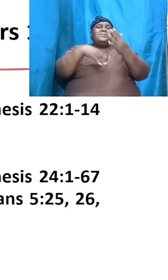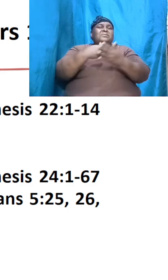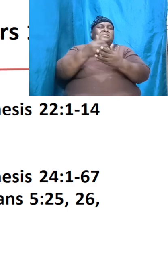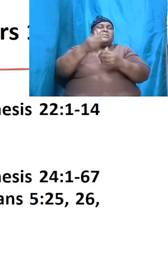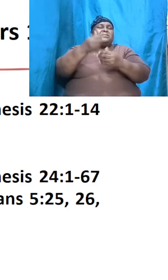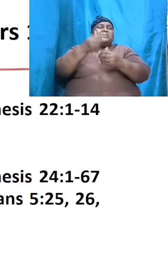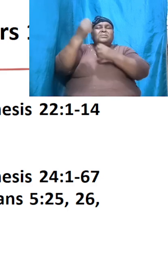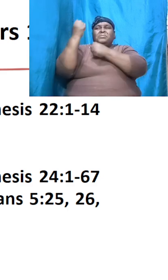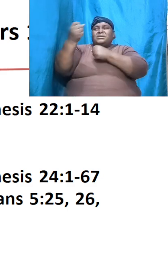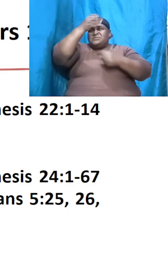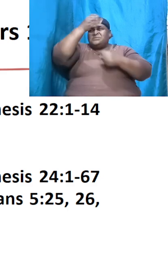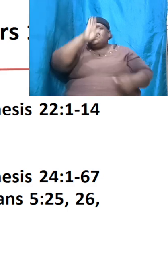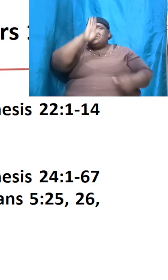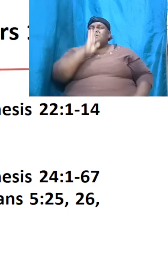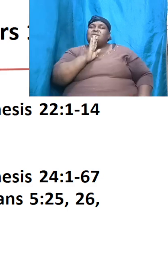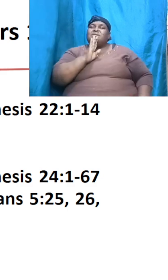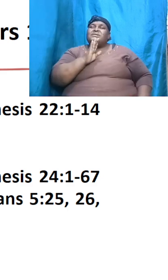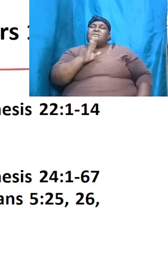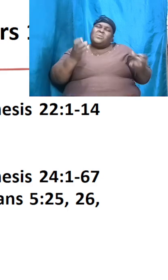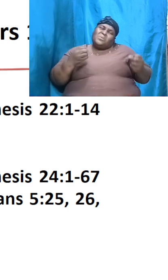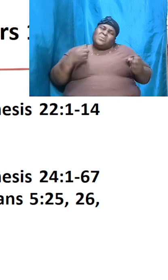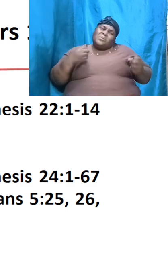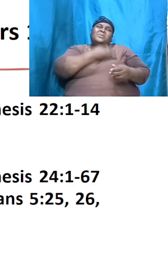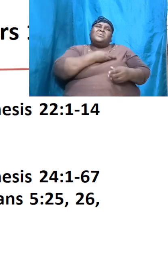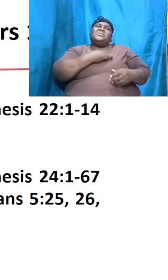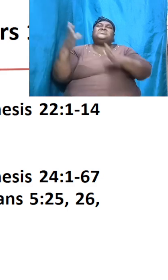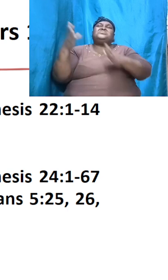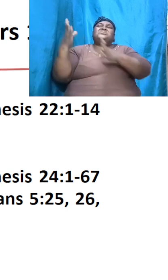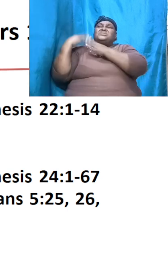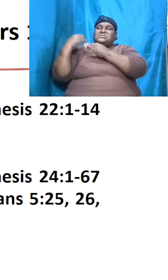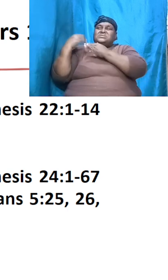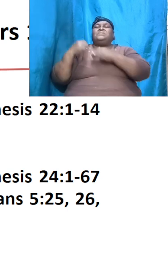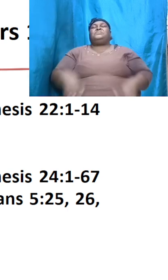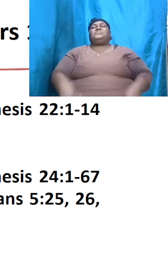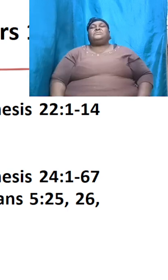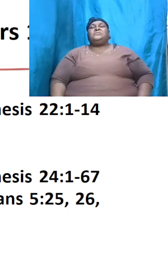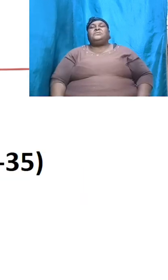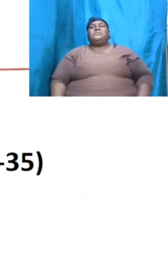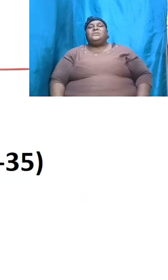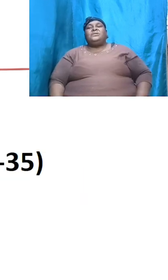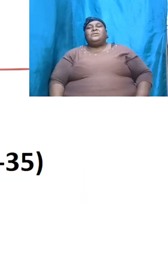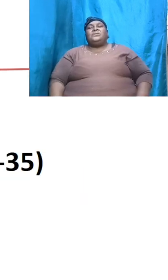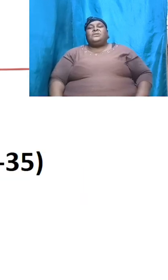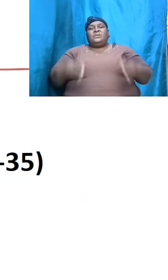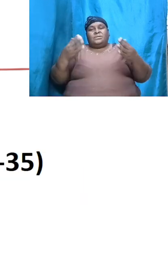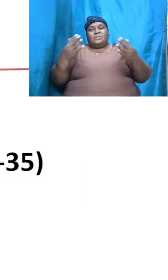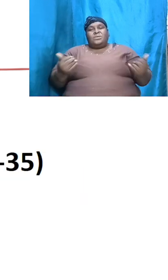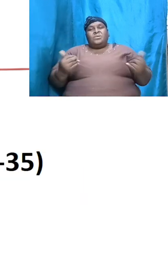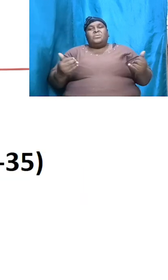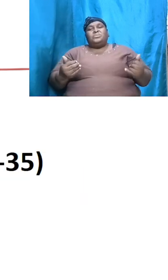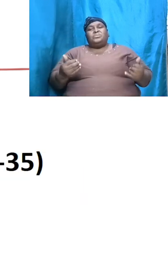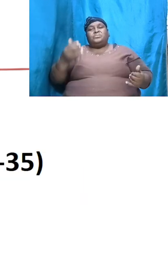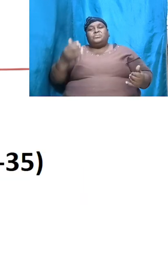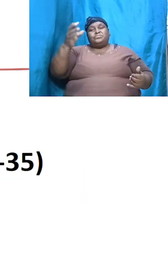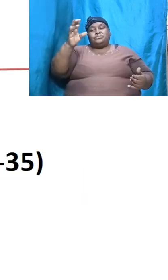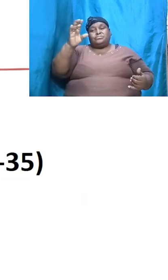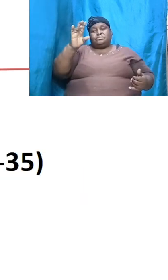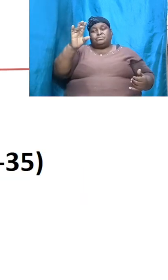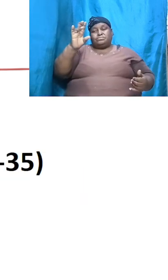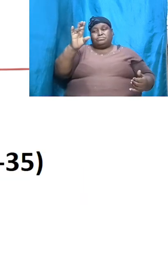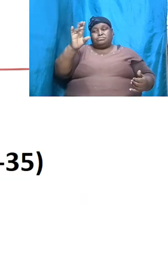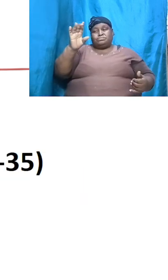God and I want us to accept that we now jump over to another division the eighth division